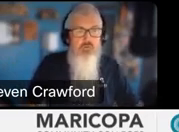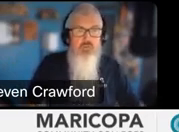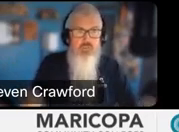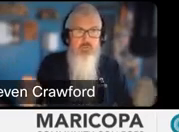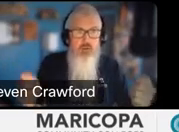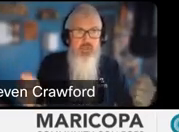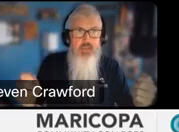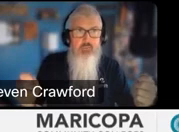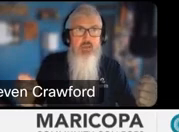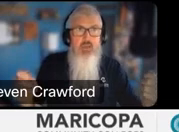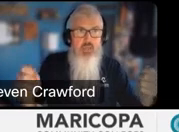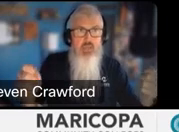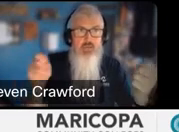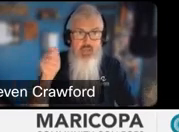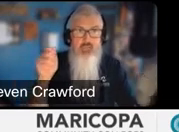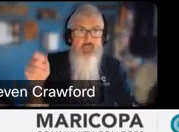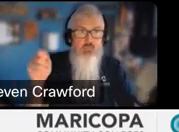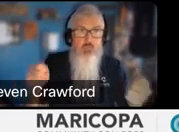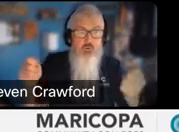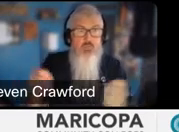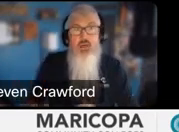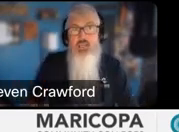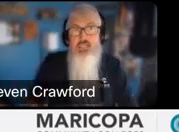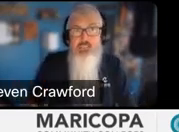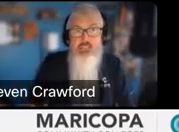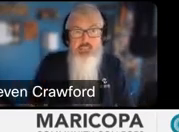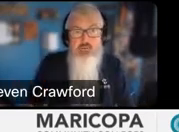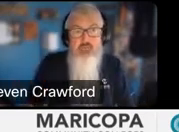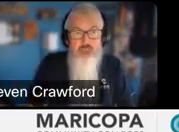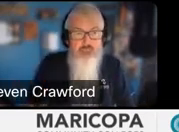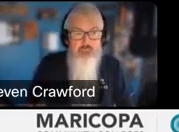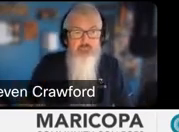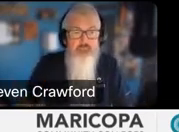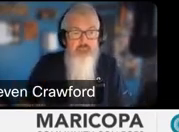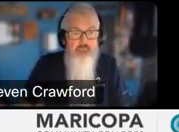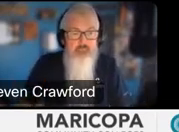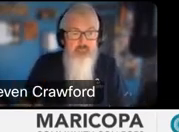having someone who can take a webcam and aim it or move around as necessary.